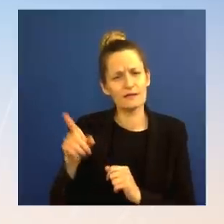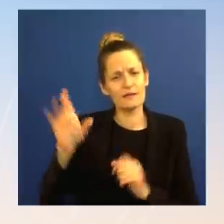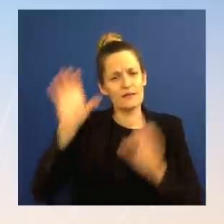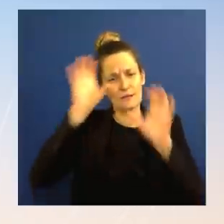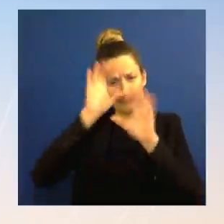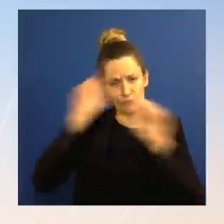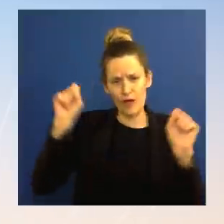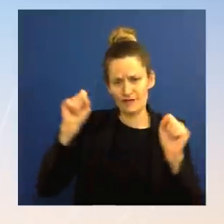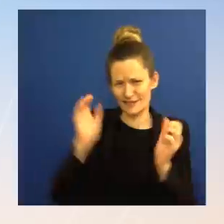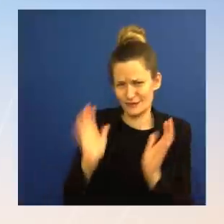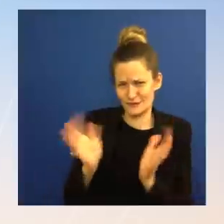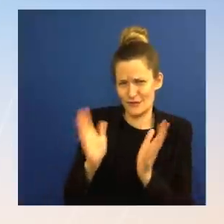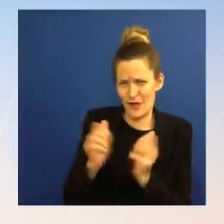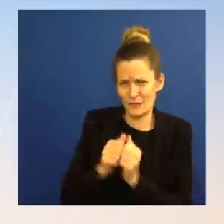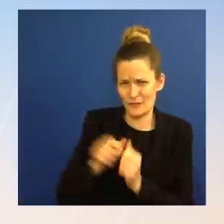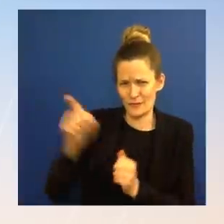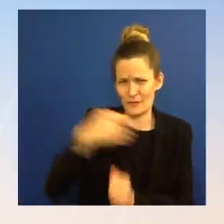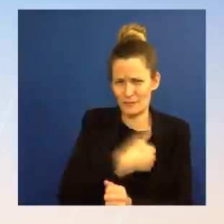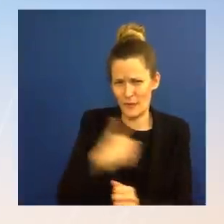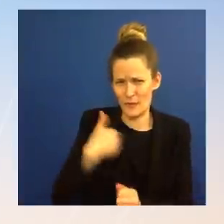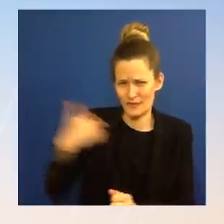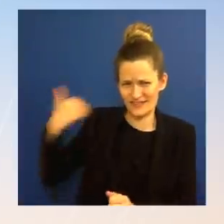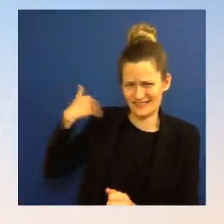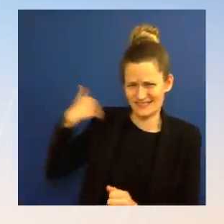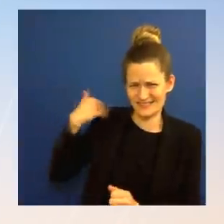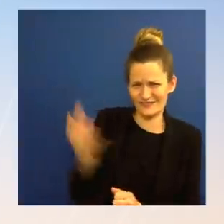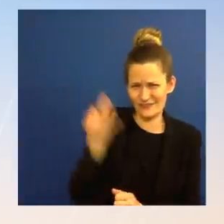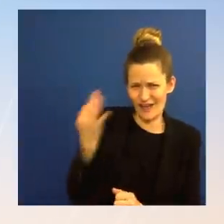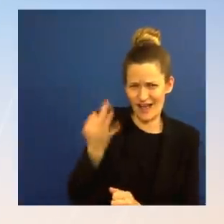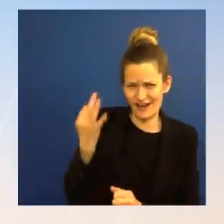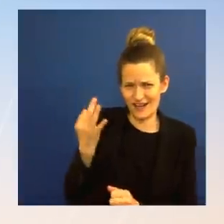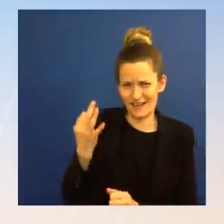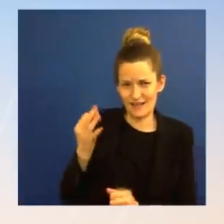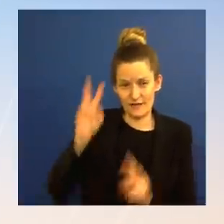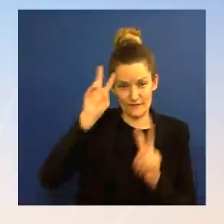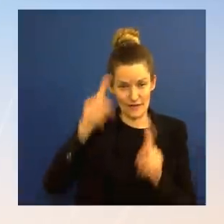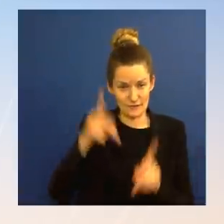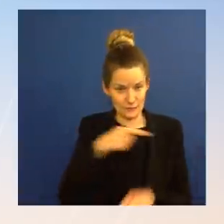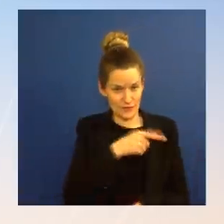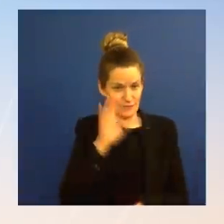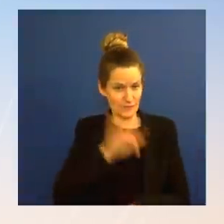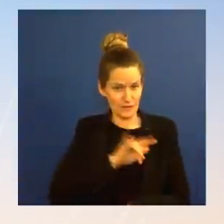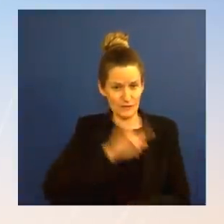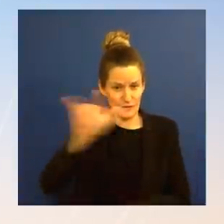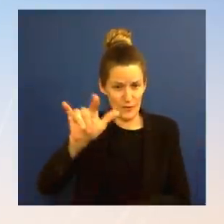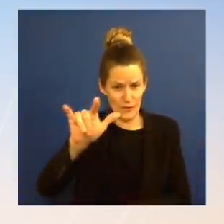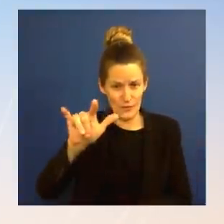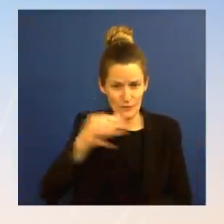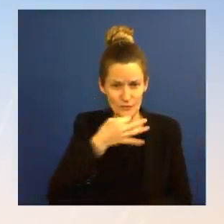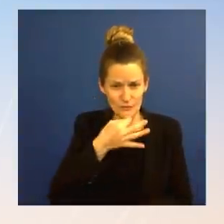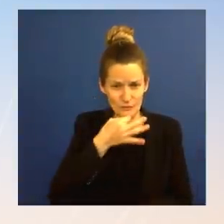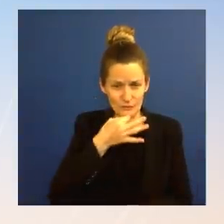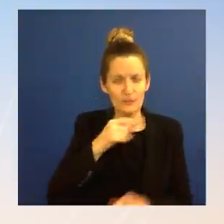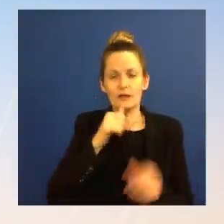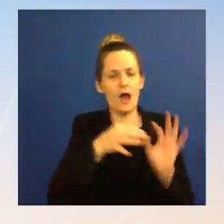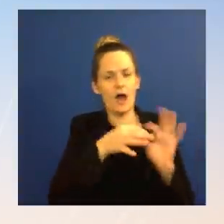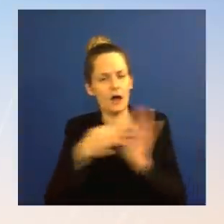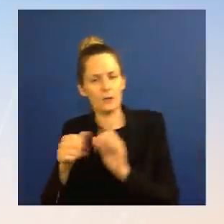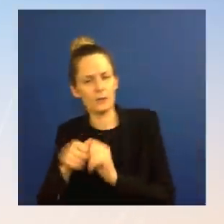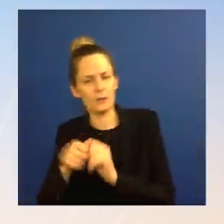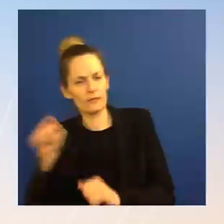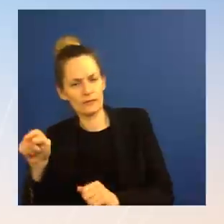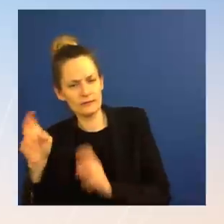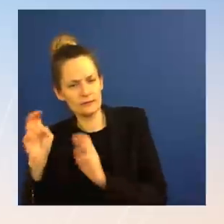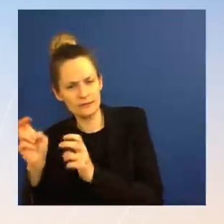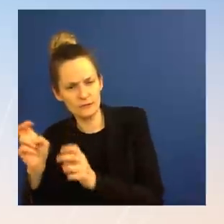related to this particular issue, which will be worked through military channels, but it was more about the